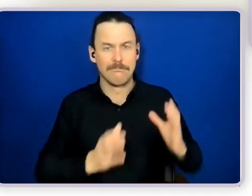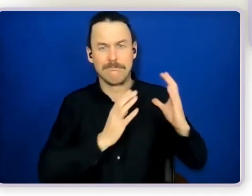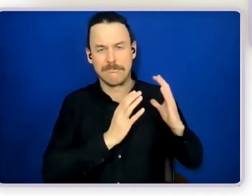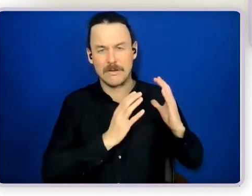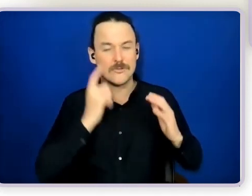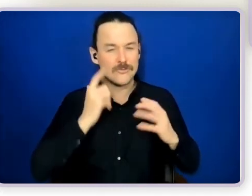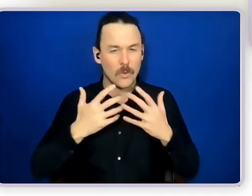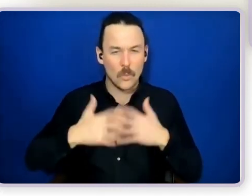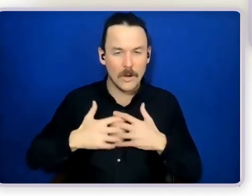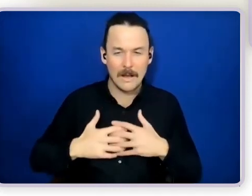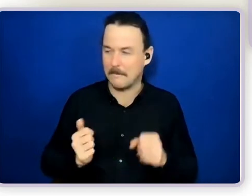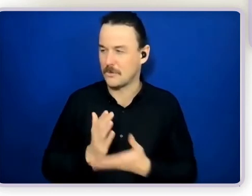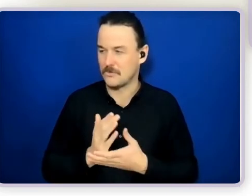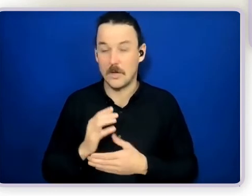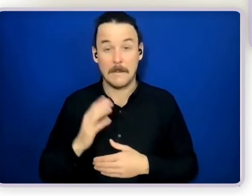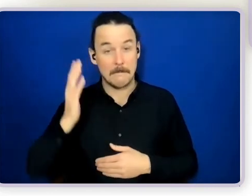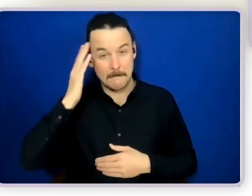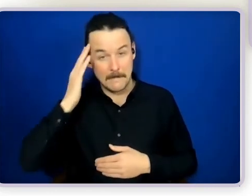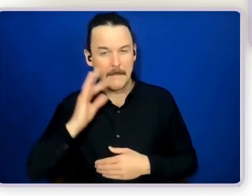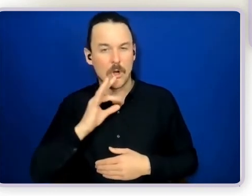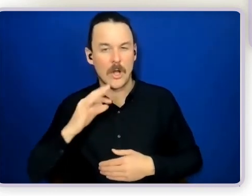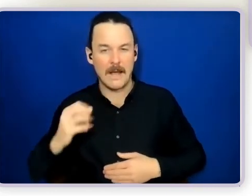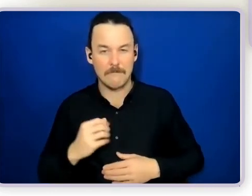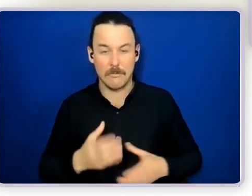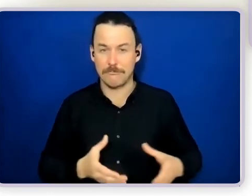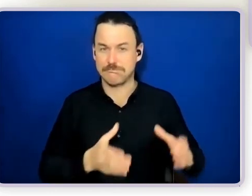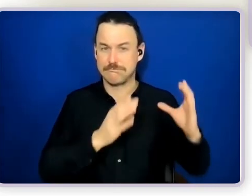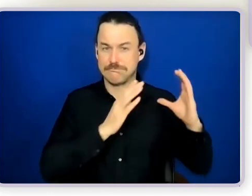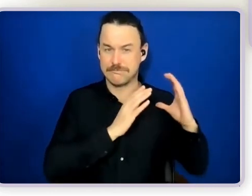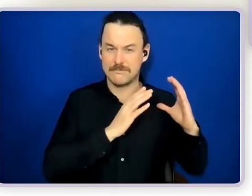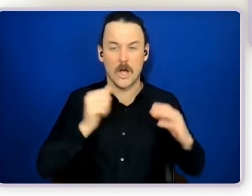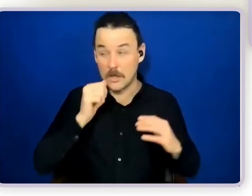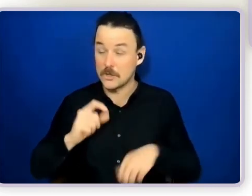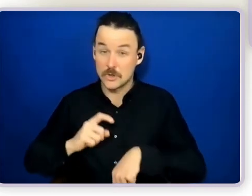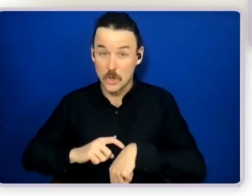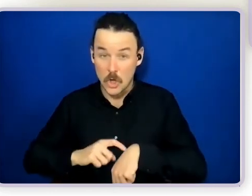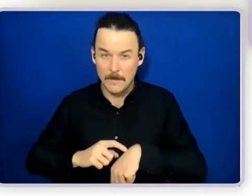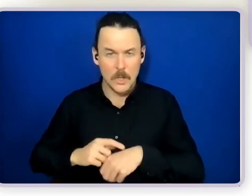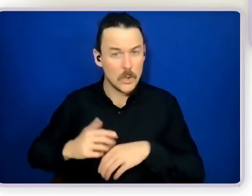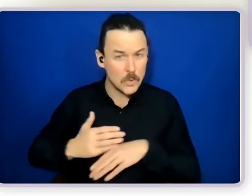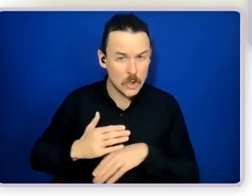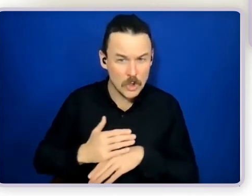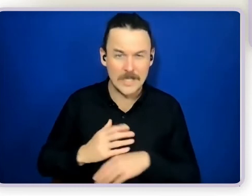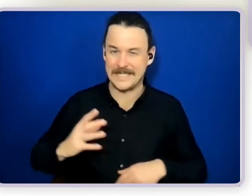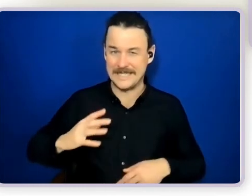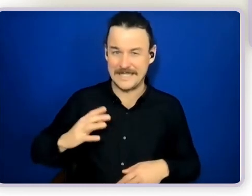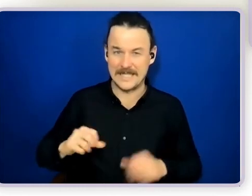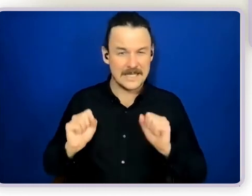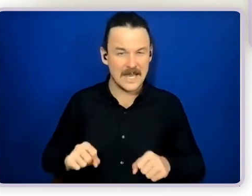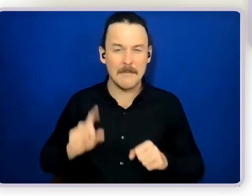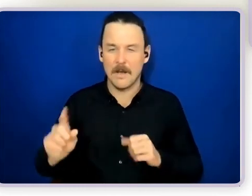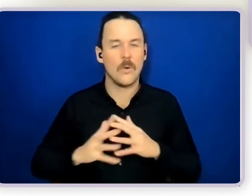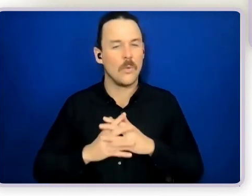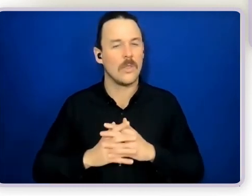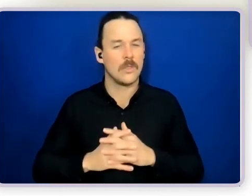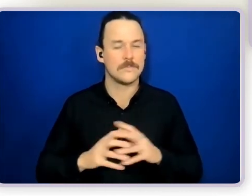they do take commitment and energy but they are certainly worth it and you do need to think about succession planning people will come